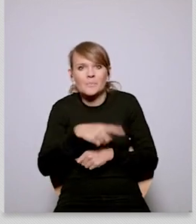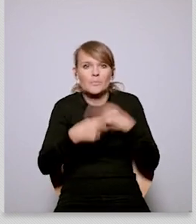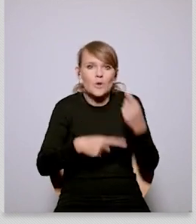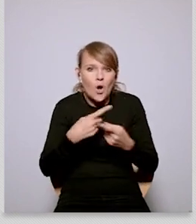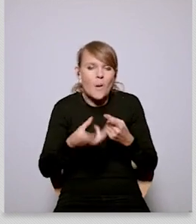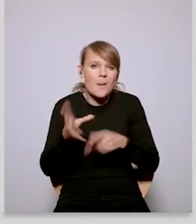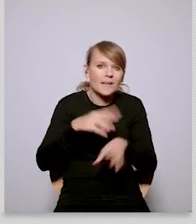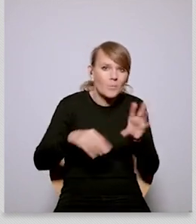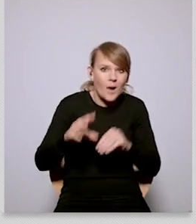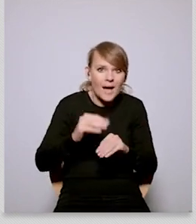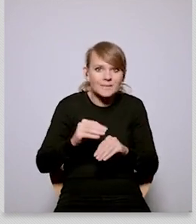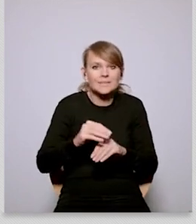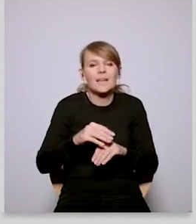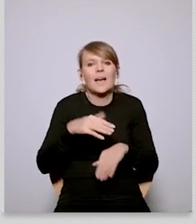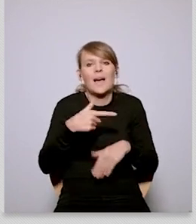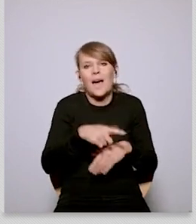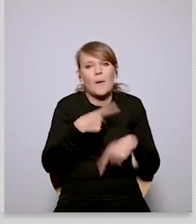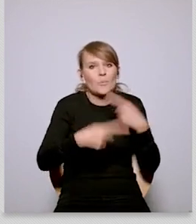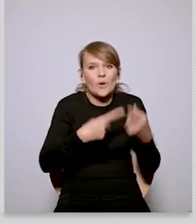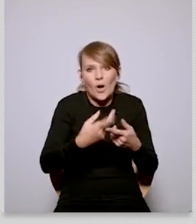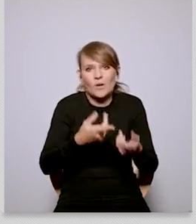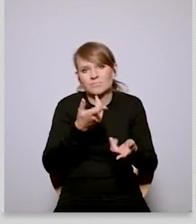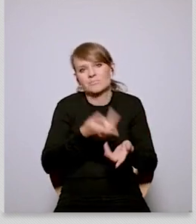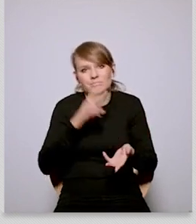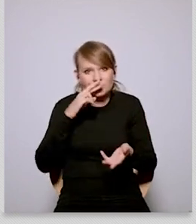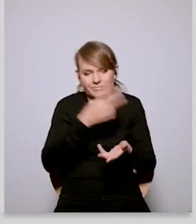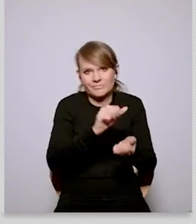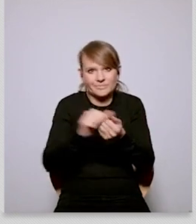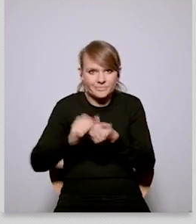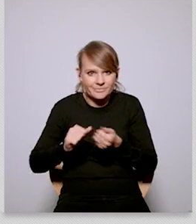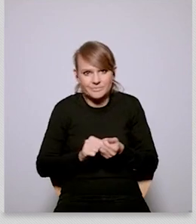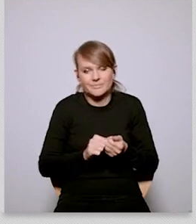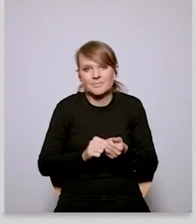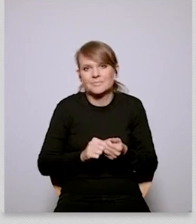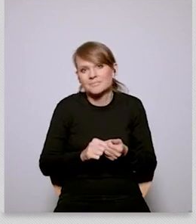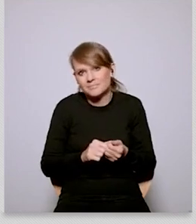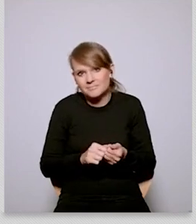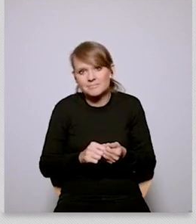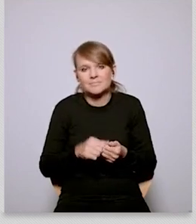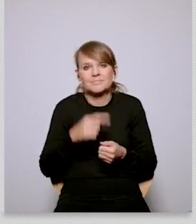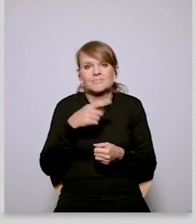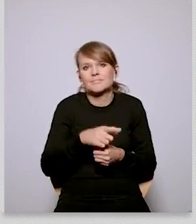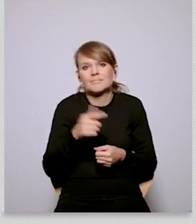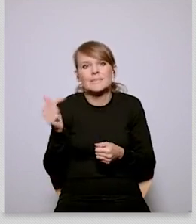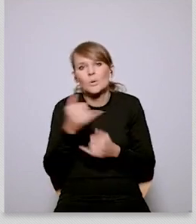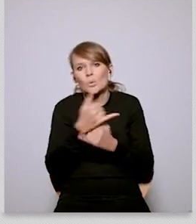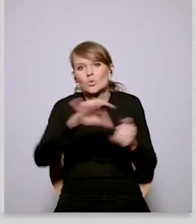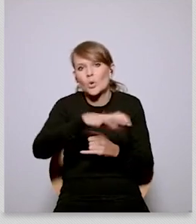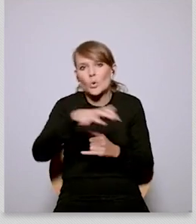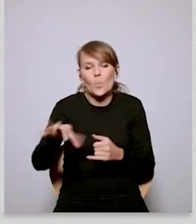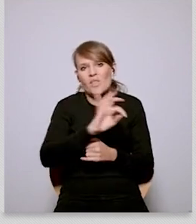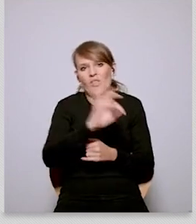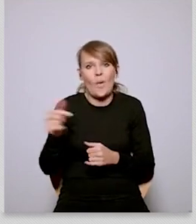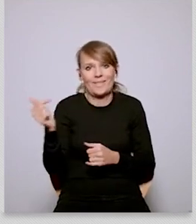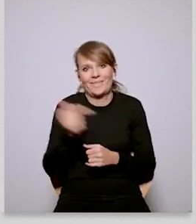opponent of the green transition but on the contrary we will be very much in favor of of it but will be